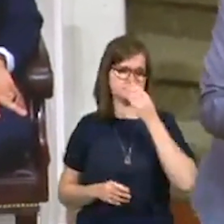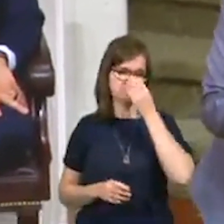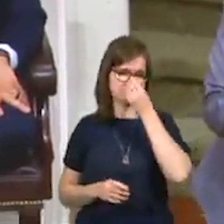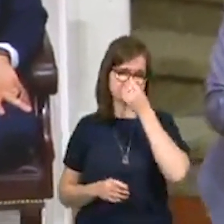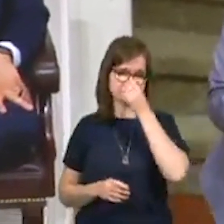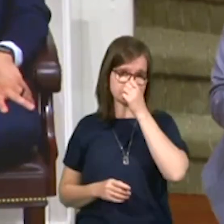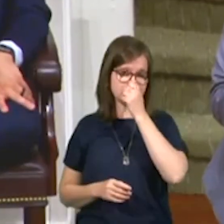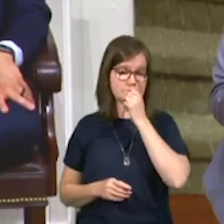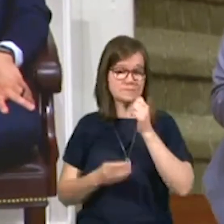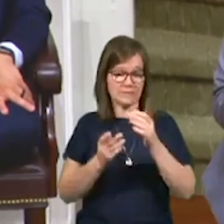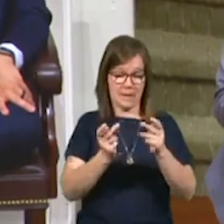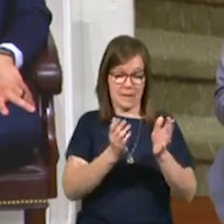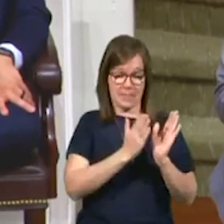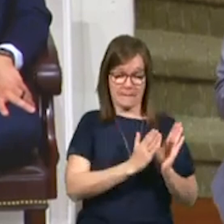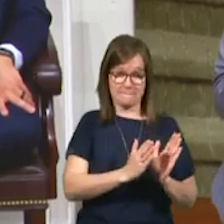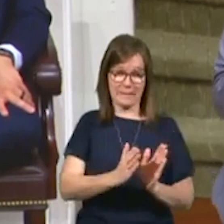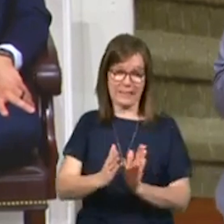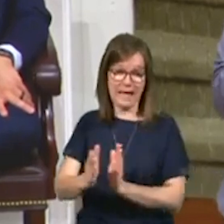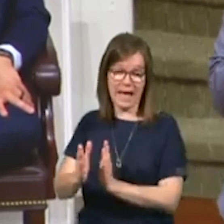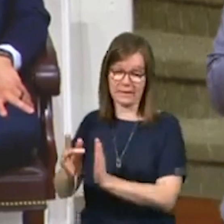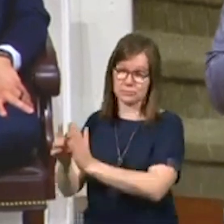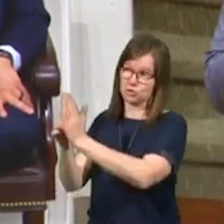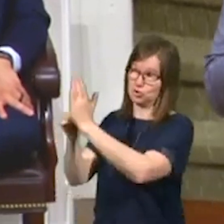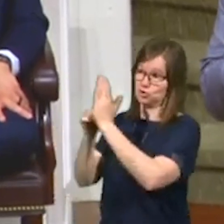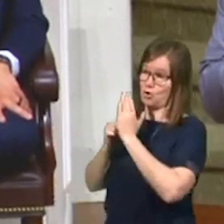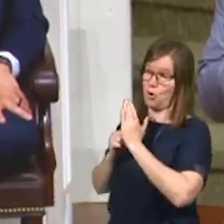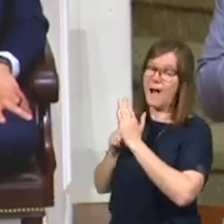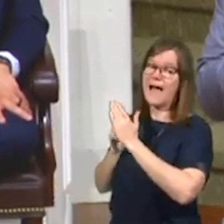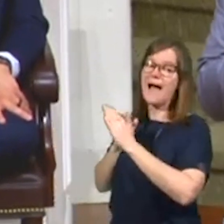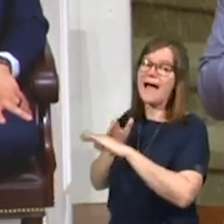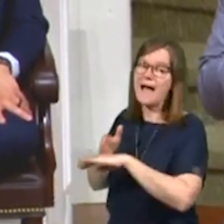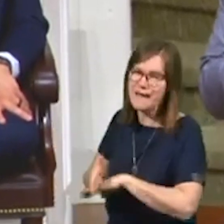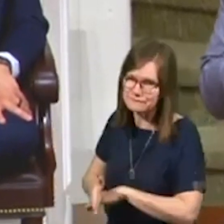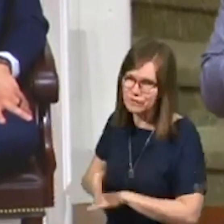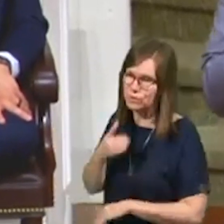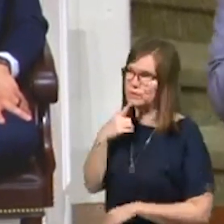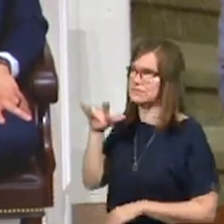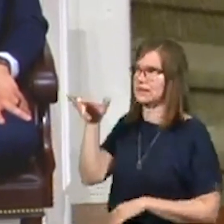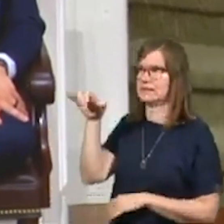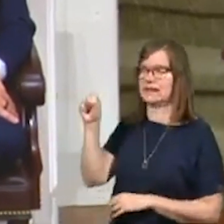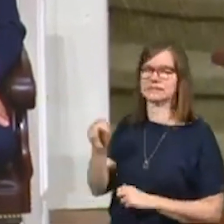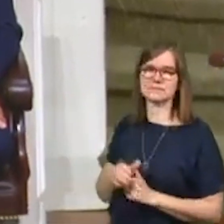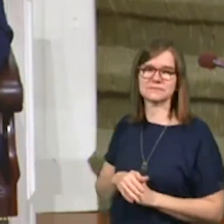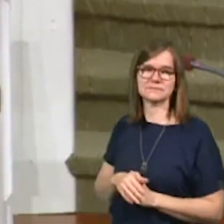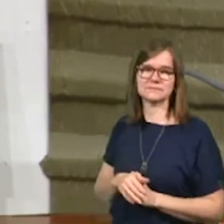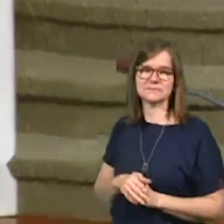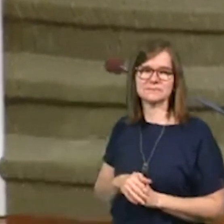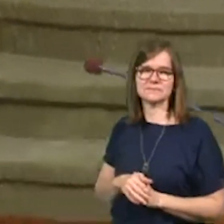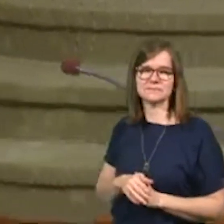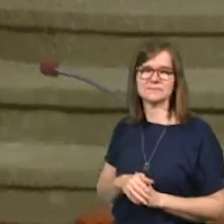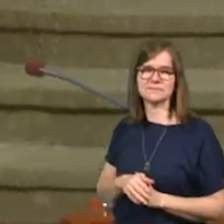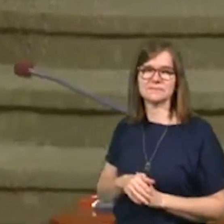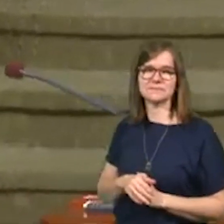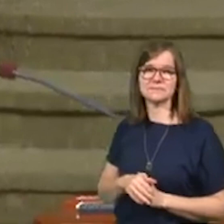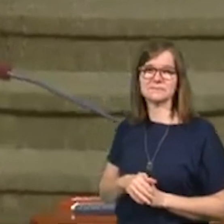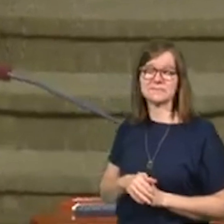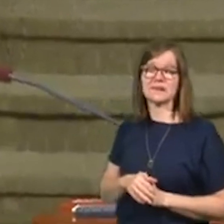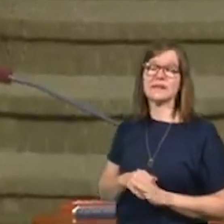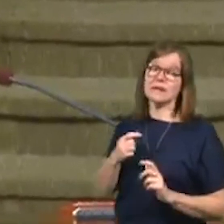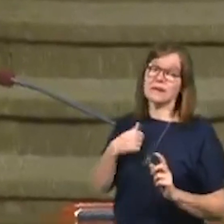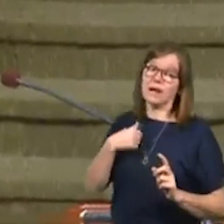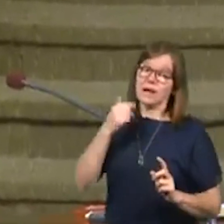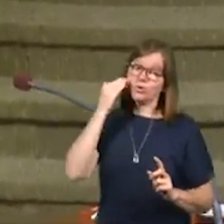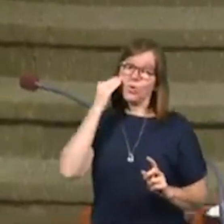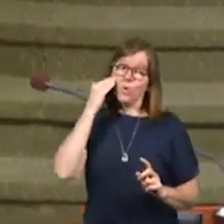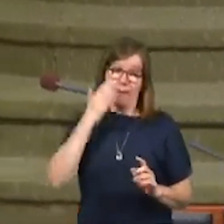The plan is revealed after we say yes. You know, it's funny. I don't know that I, I do know